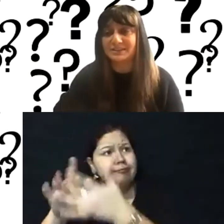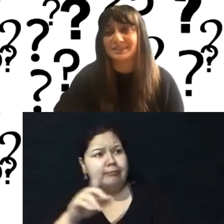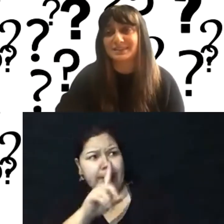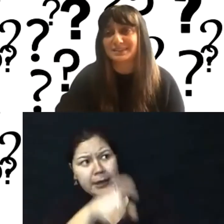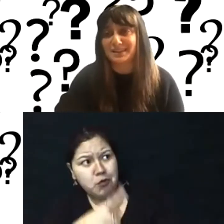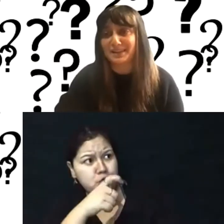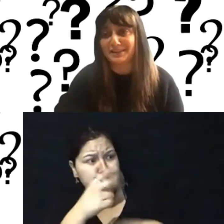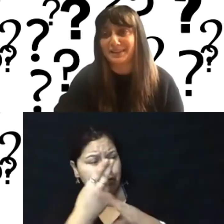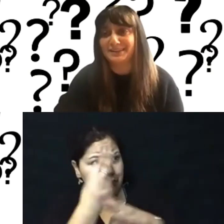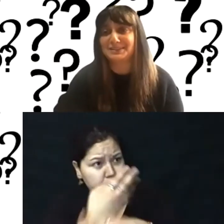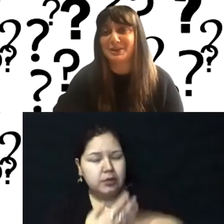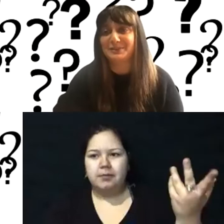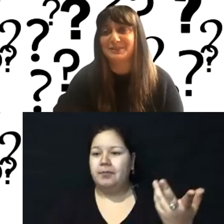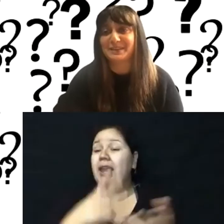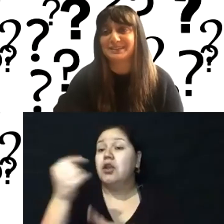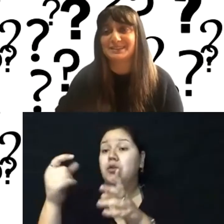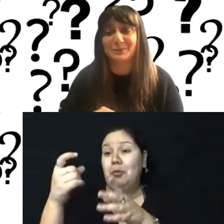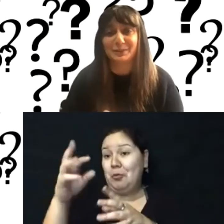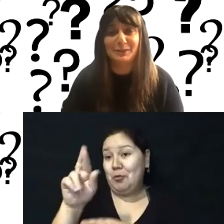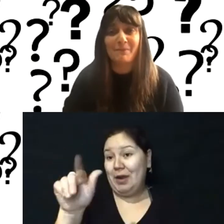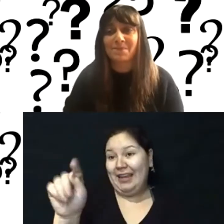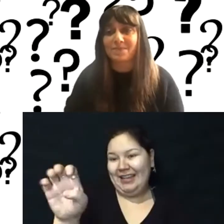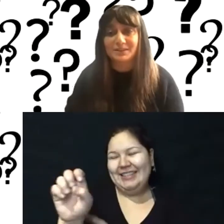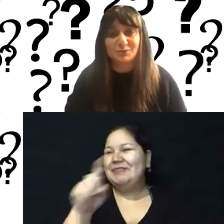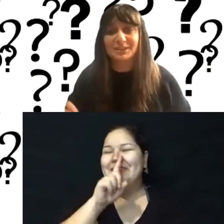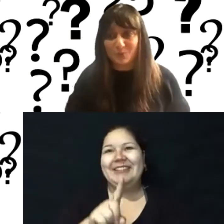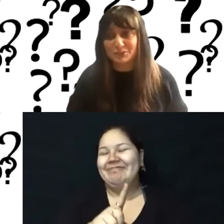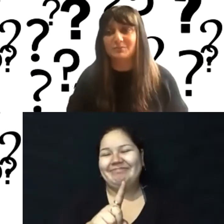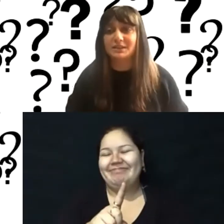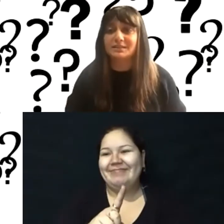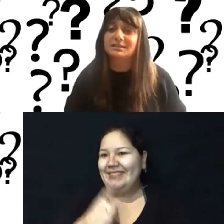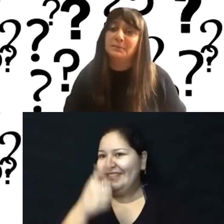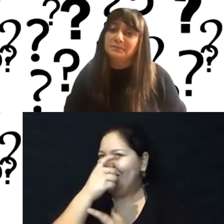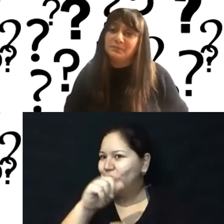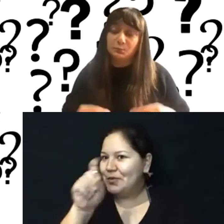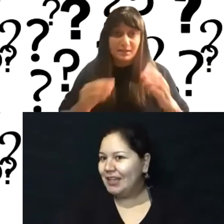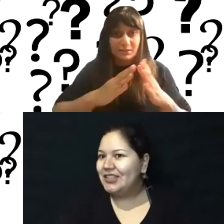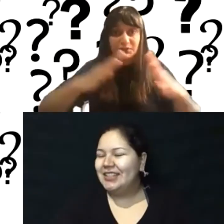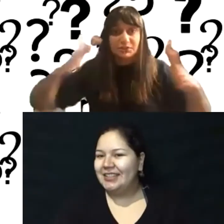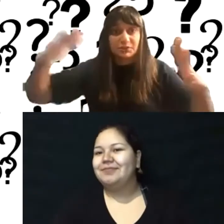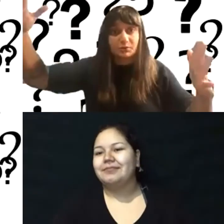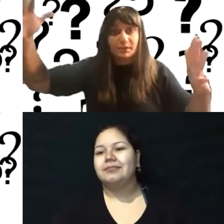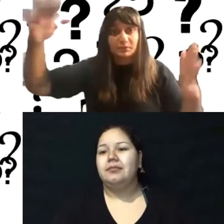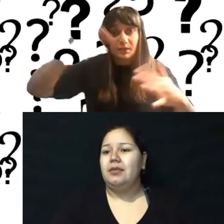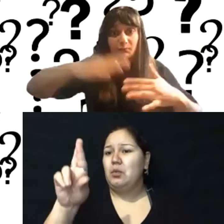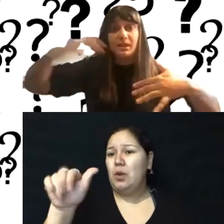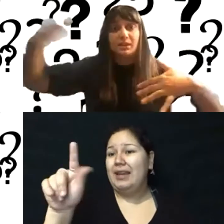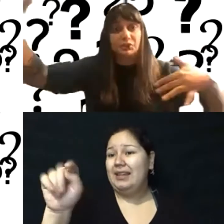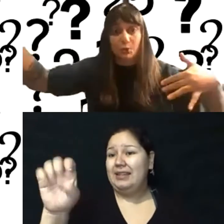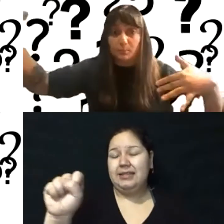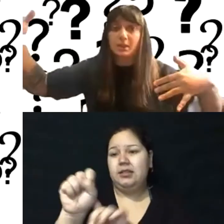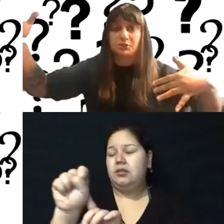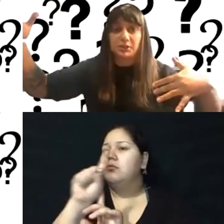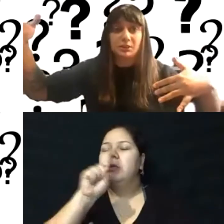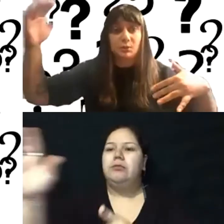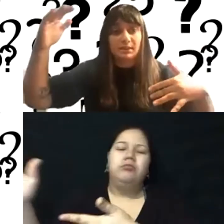of rates, this is, uh, I had to smile at this because it's a really interesting question because rates are so like, they range